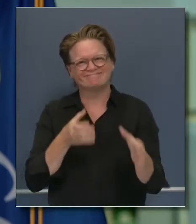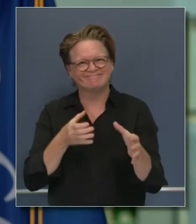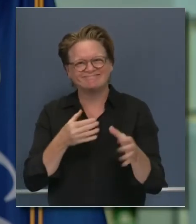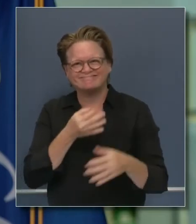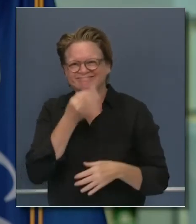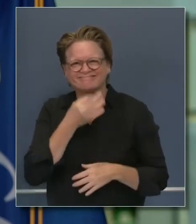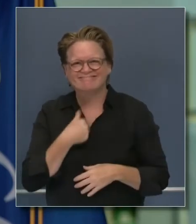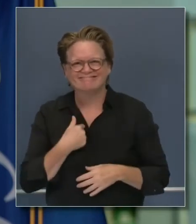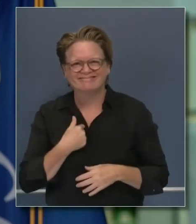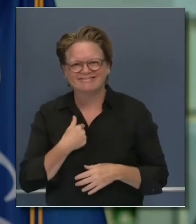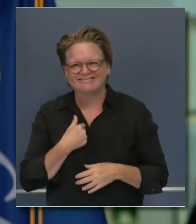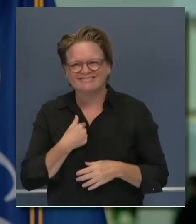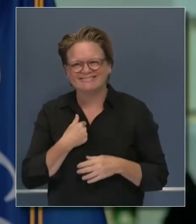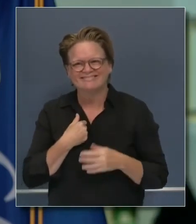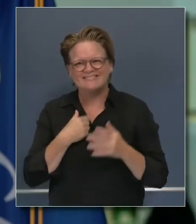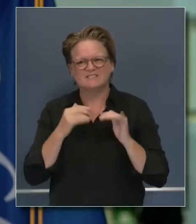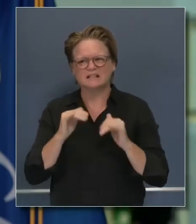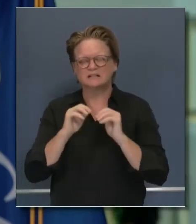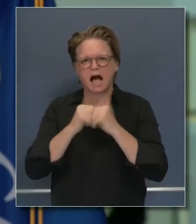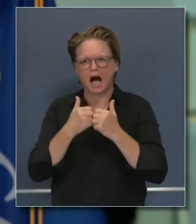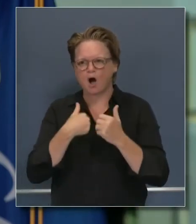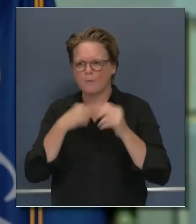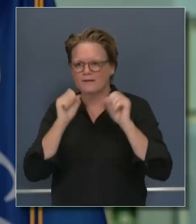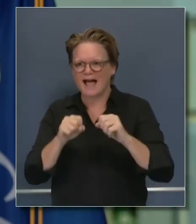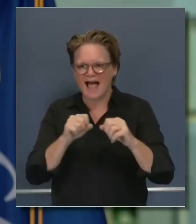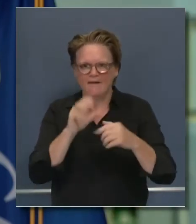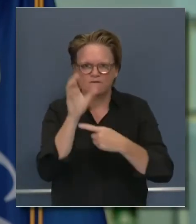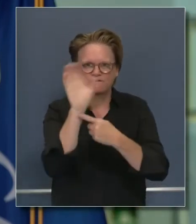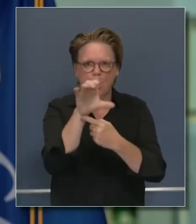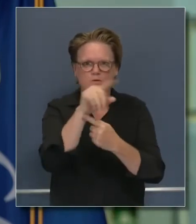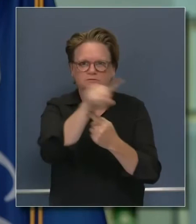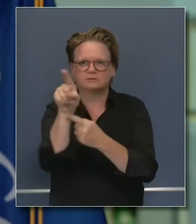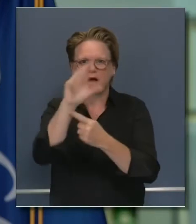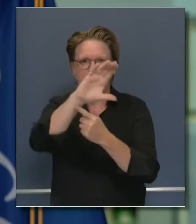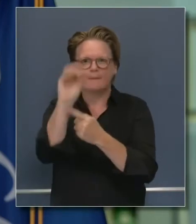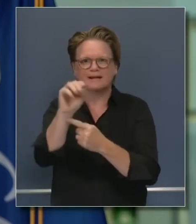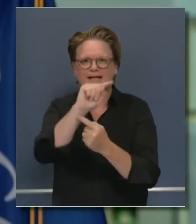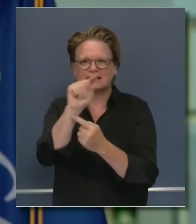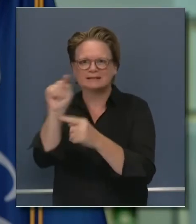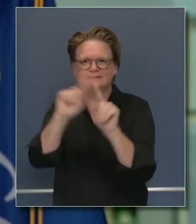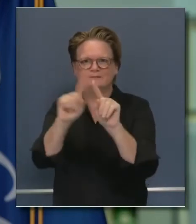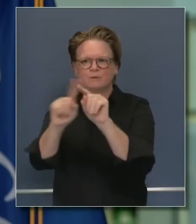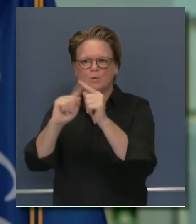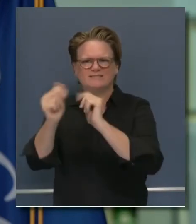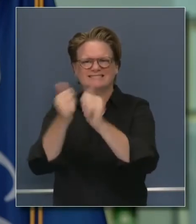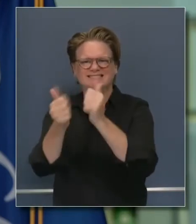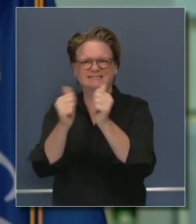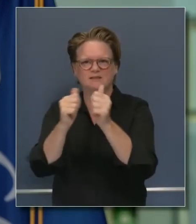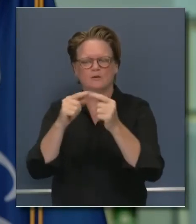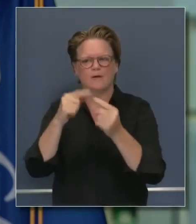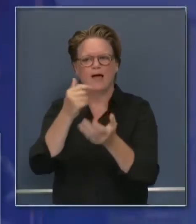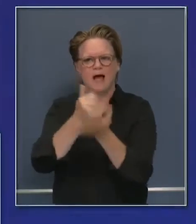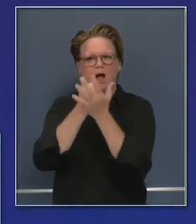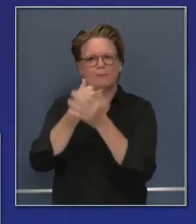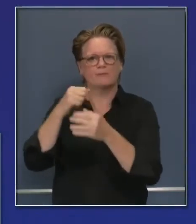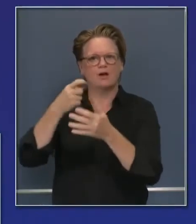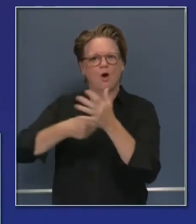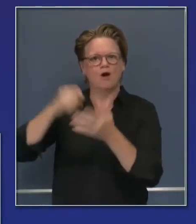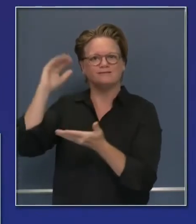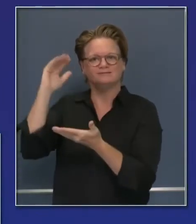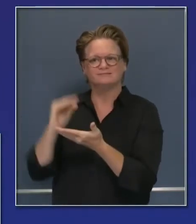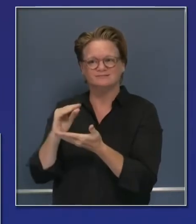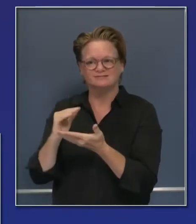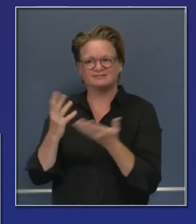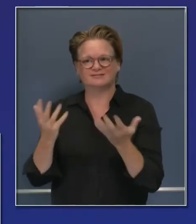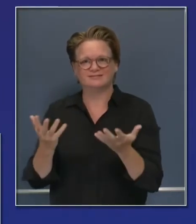to drive down costs in a more effective and efficient manner. And so we negotiated, negotiated, we had